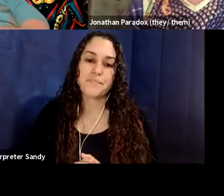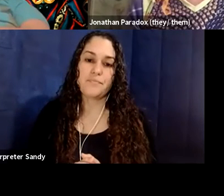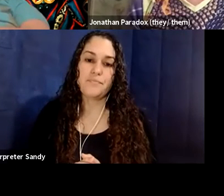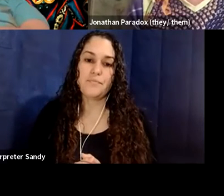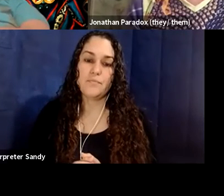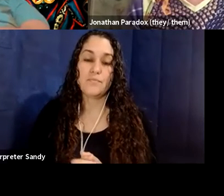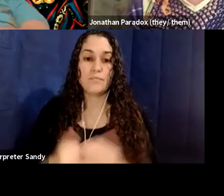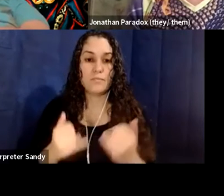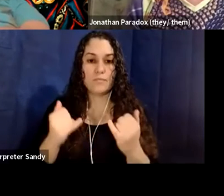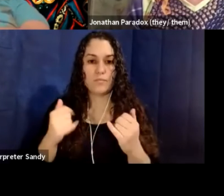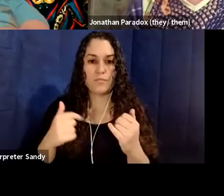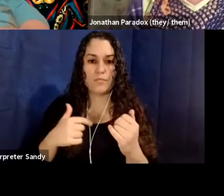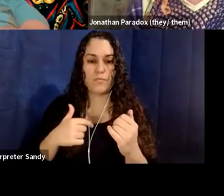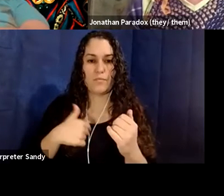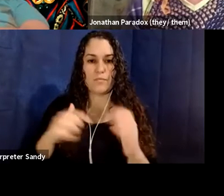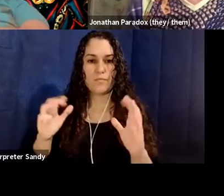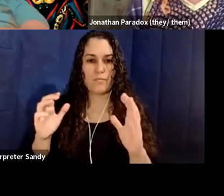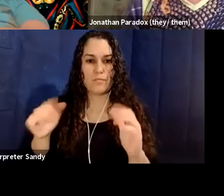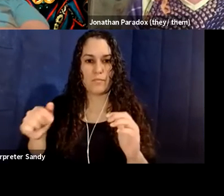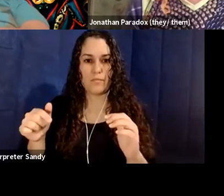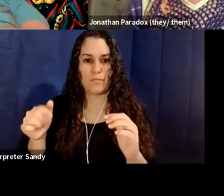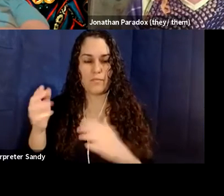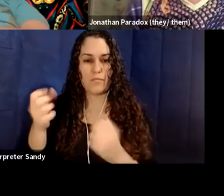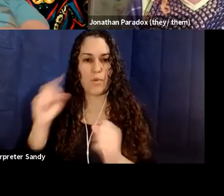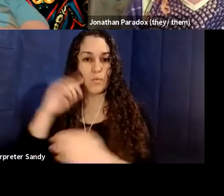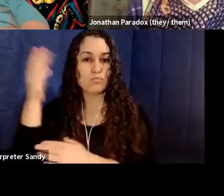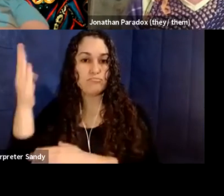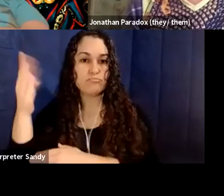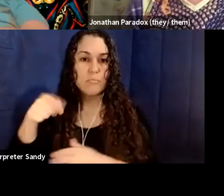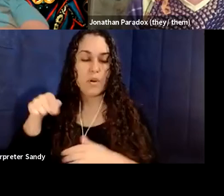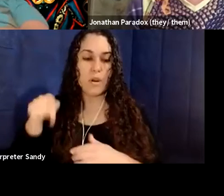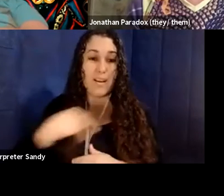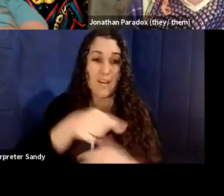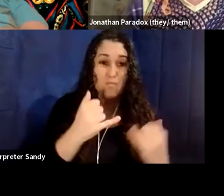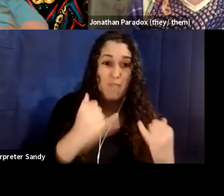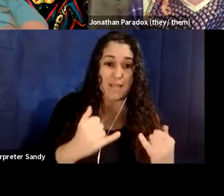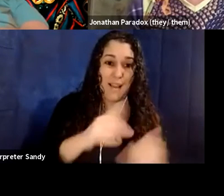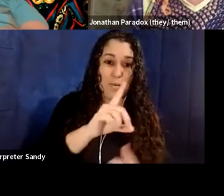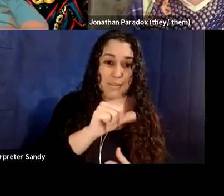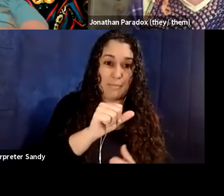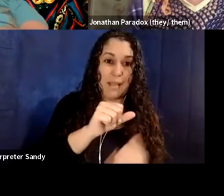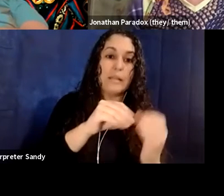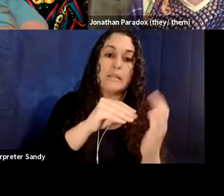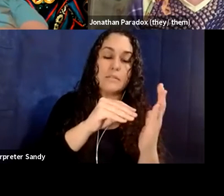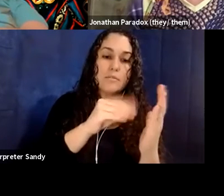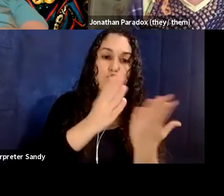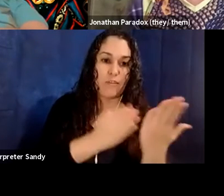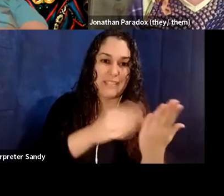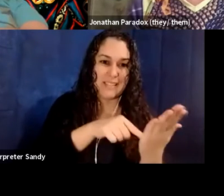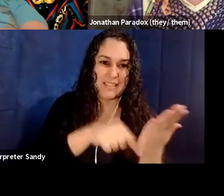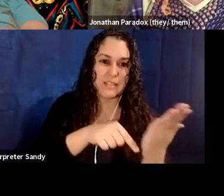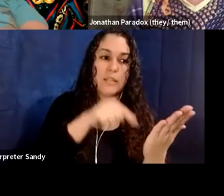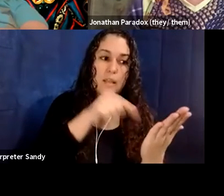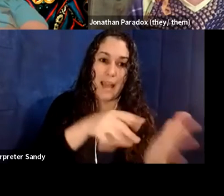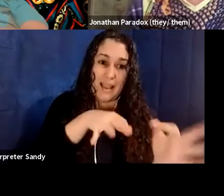are now versus, um, where I dreamed that they will become in, um, moving towards disability